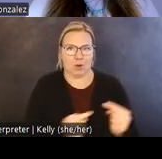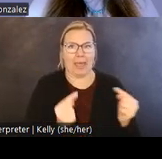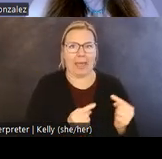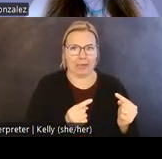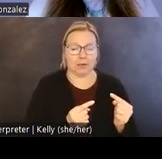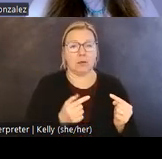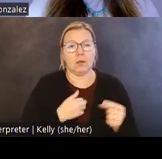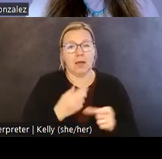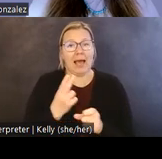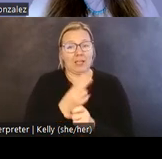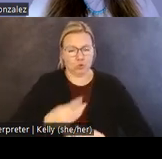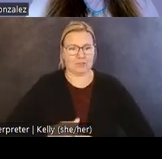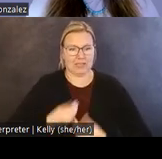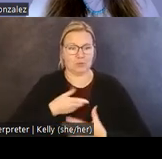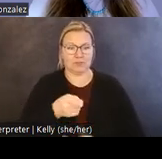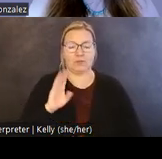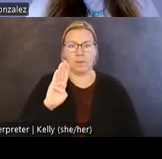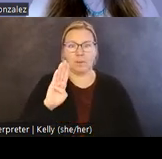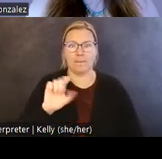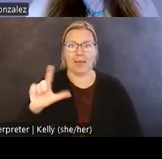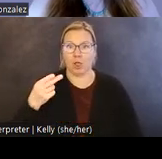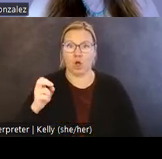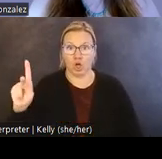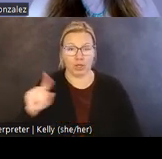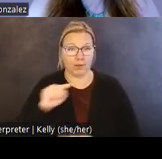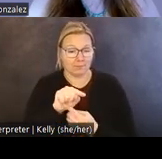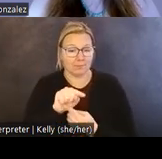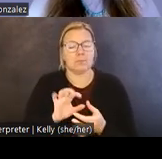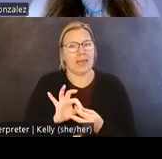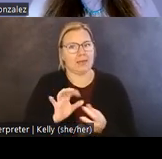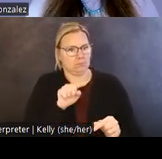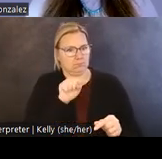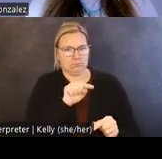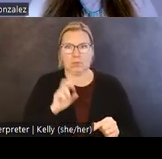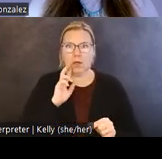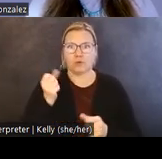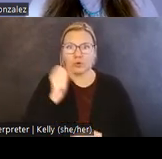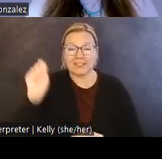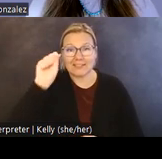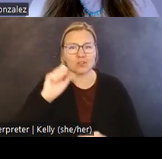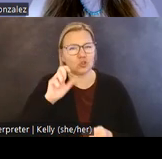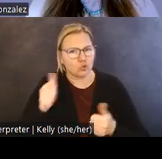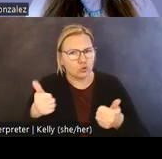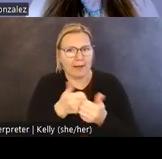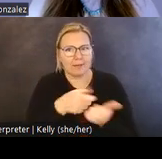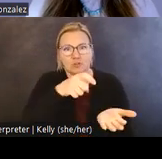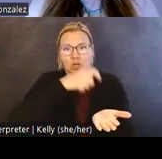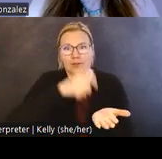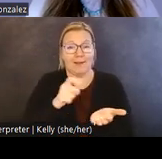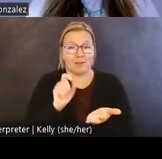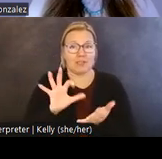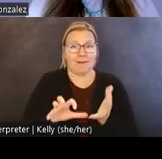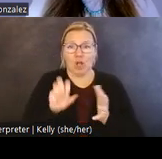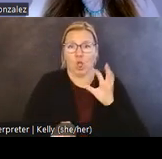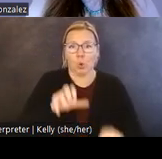inspiration from Bell Hook's understanding of the margins as sites of resistance to challenge archaeologies of colonialism to